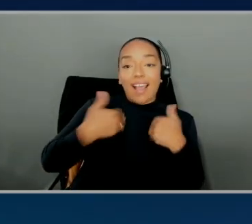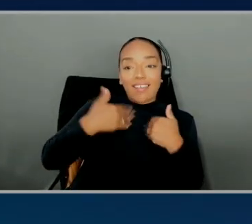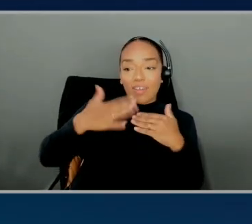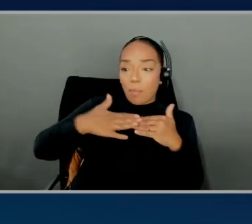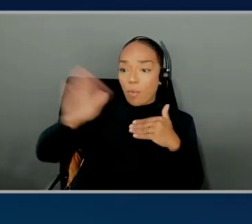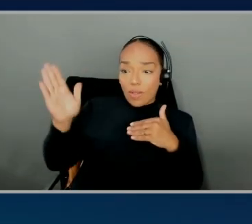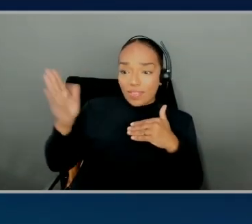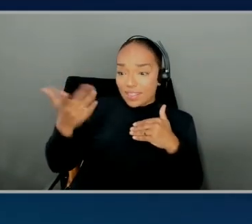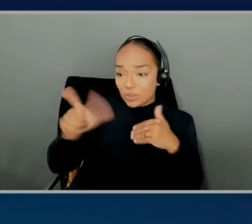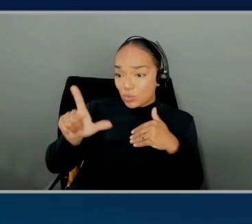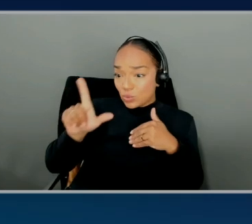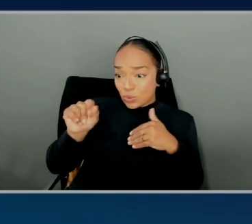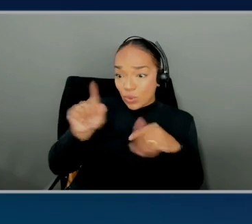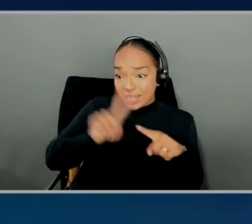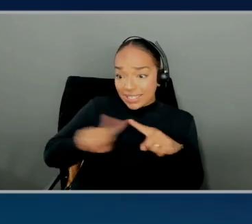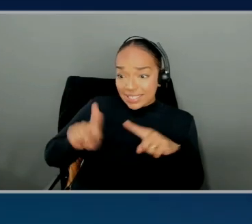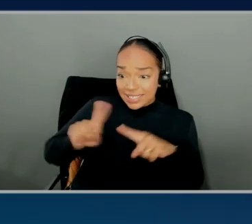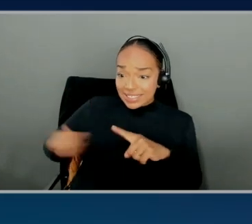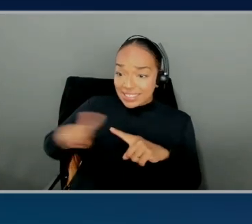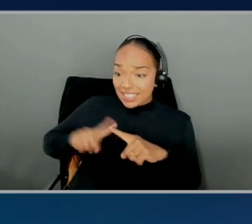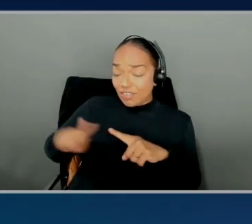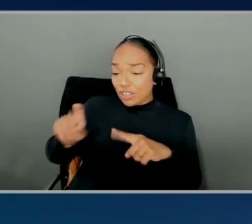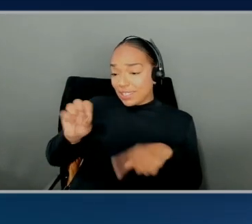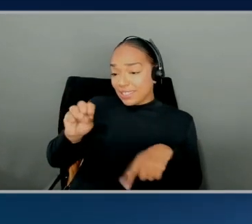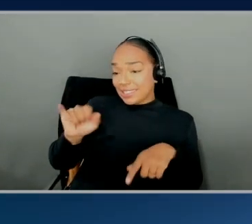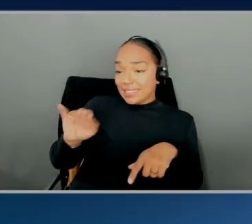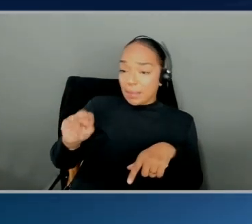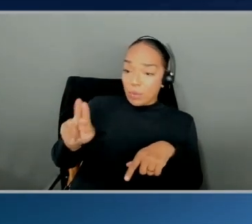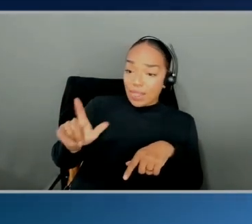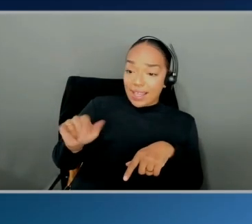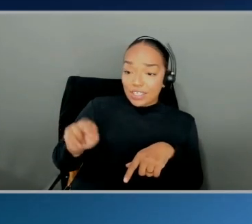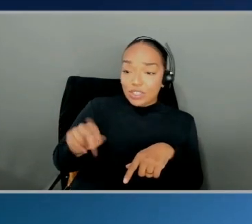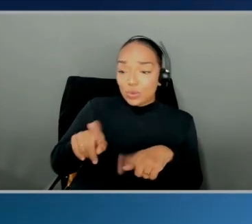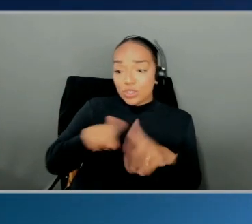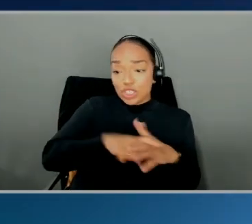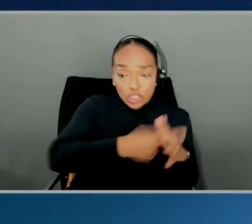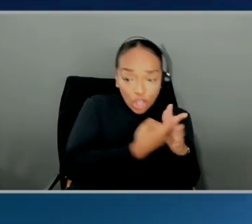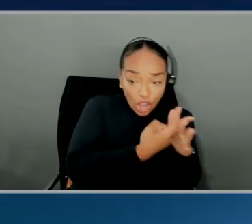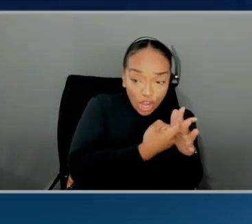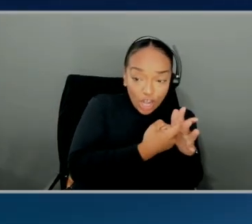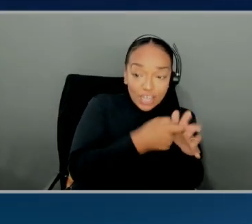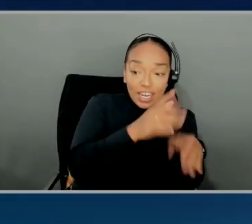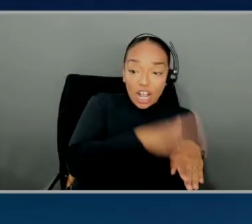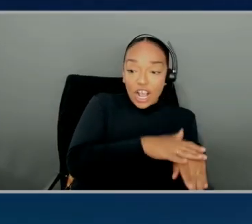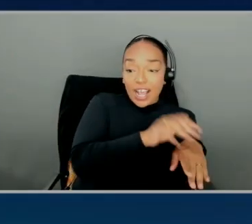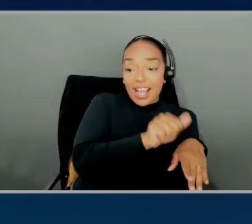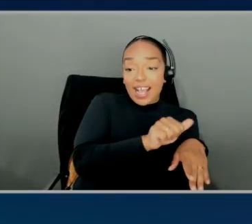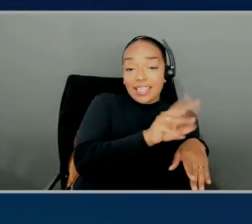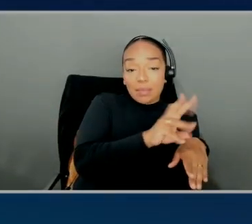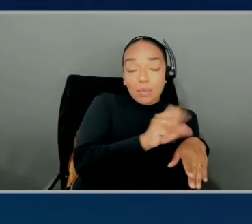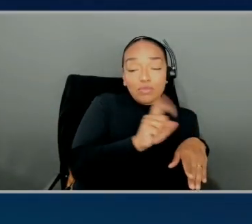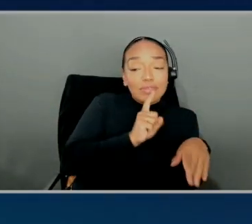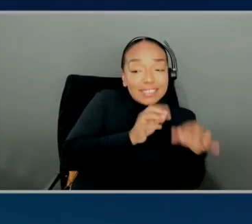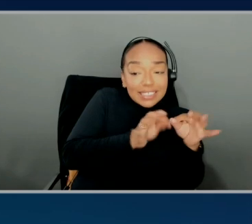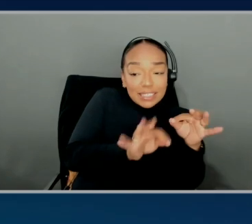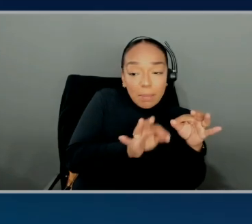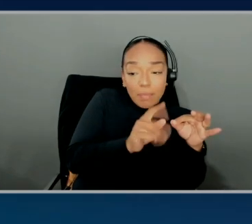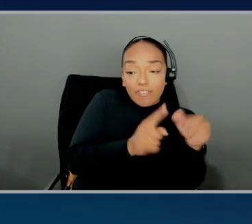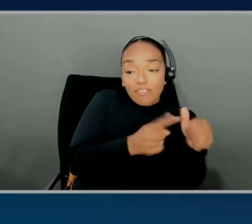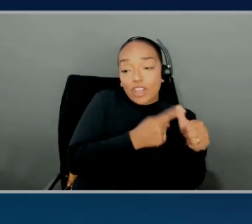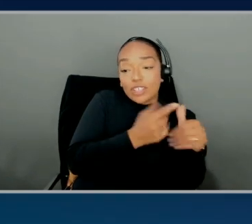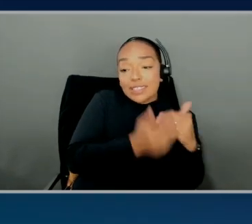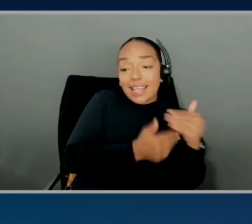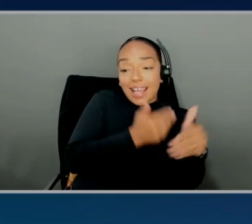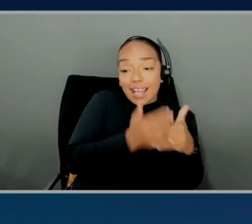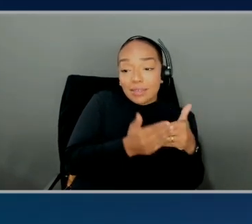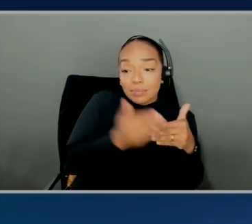different simulations from getting started on AWS, very simple first steps with cloud computing, all the way to